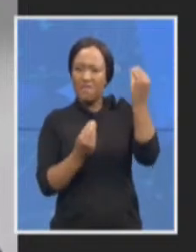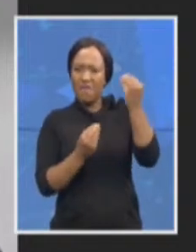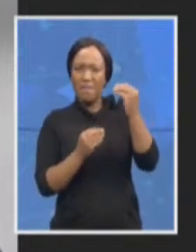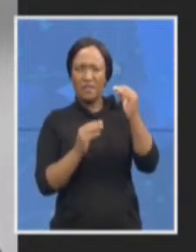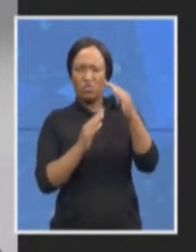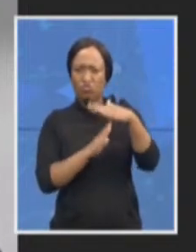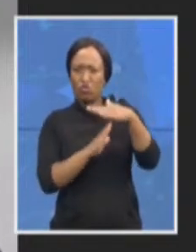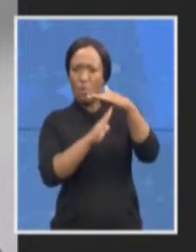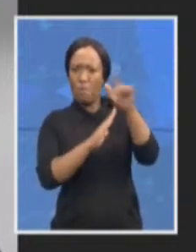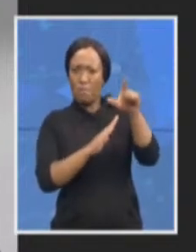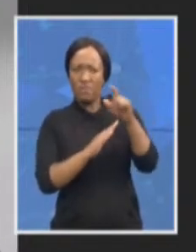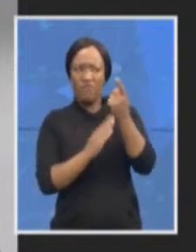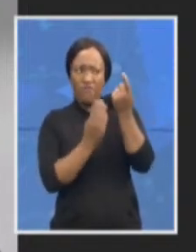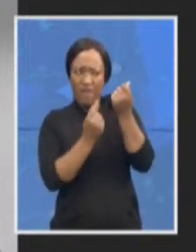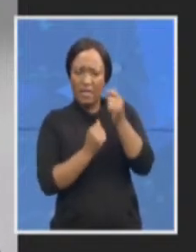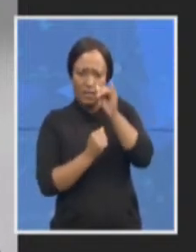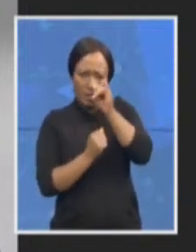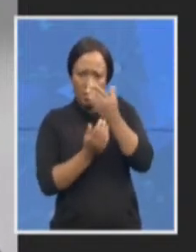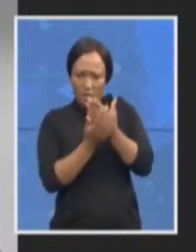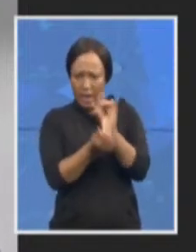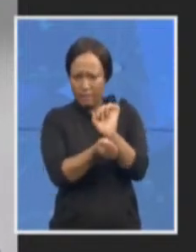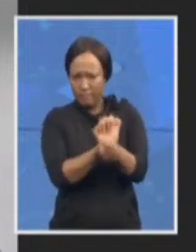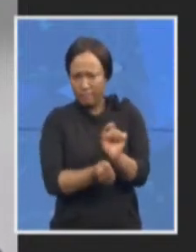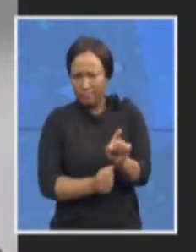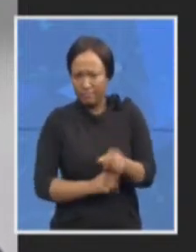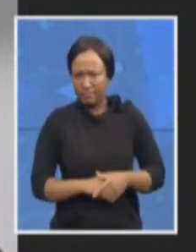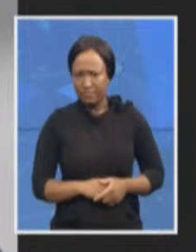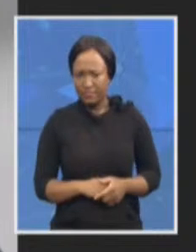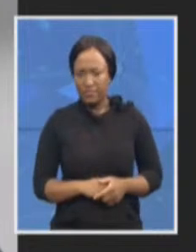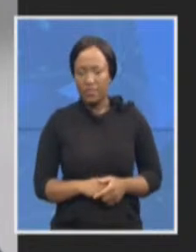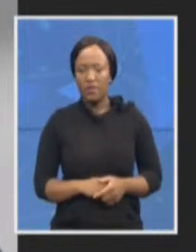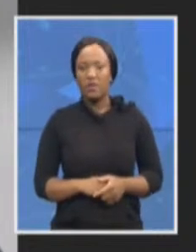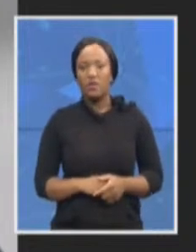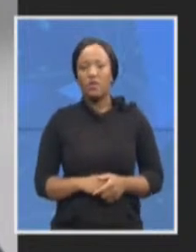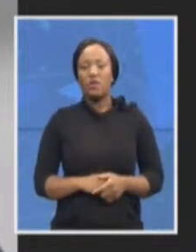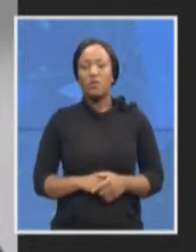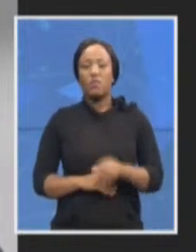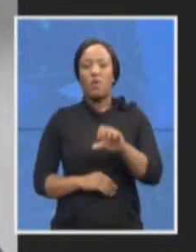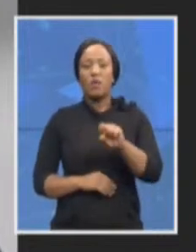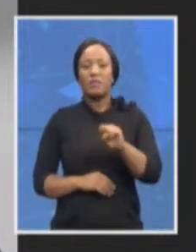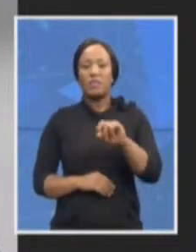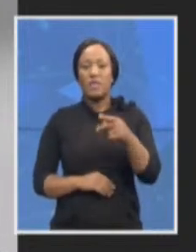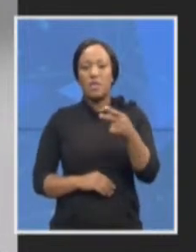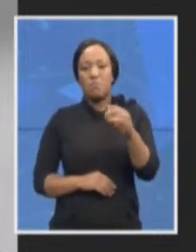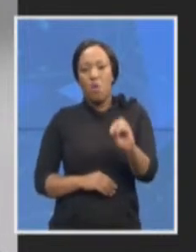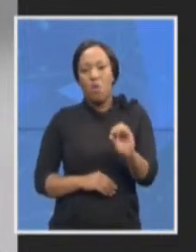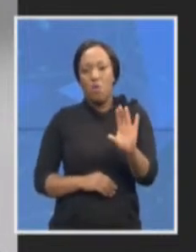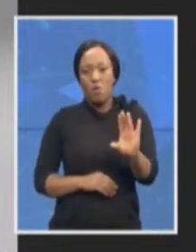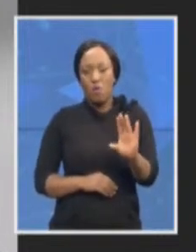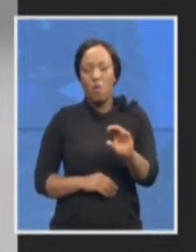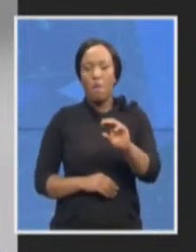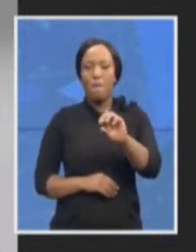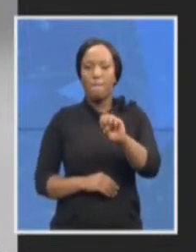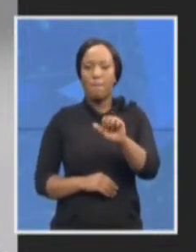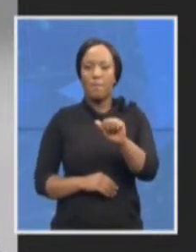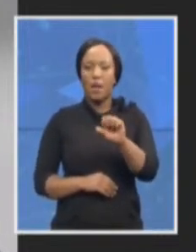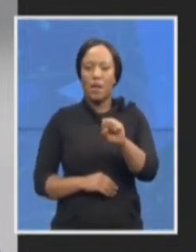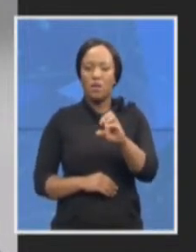that's one set from Sipo Masondo I will I okay